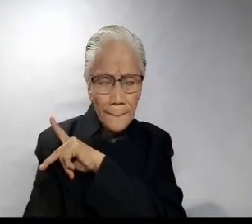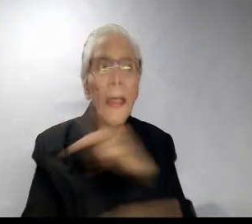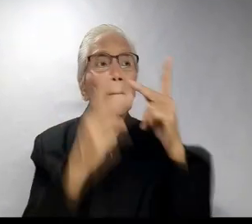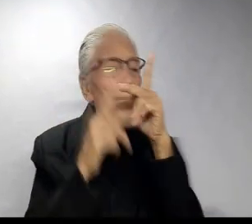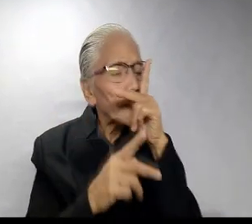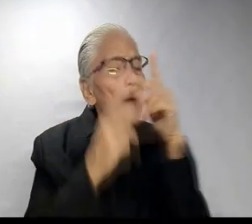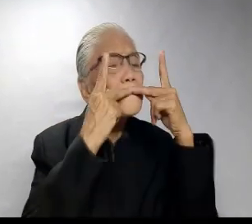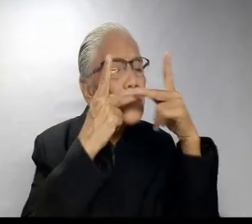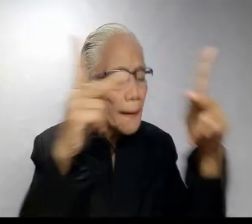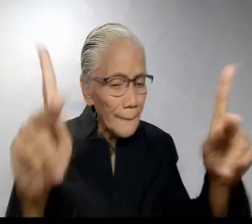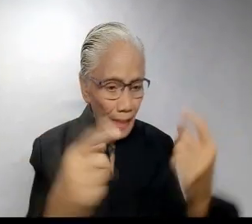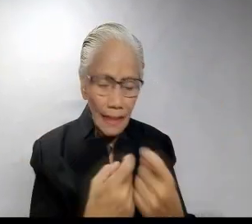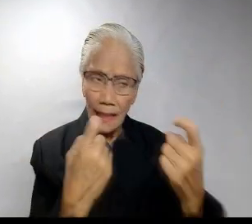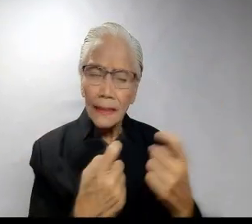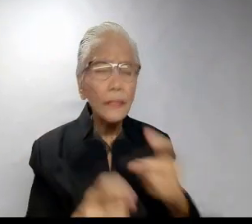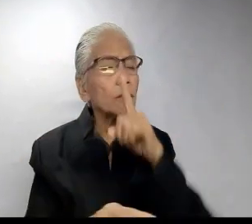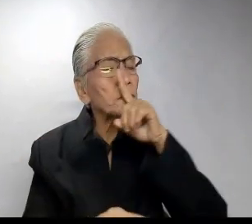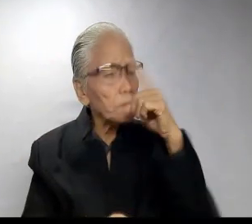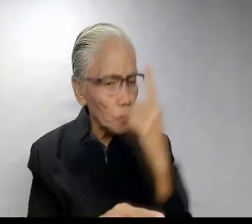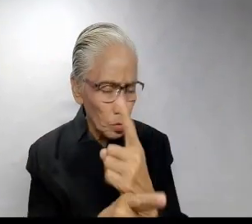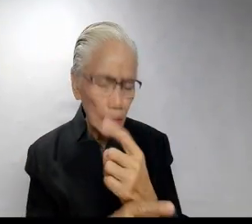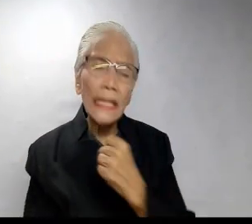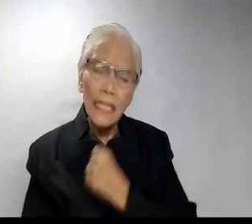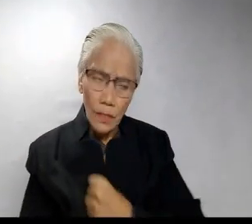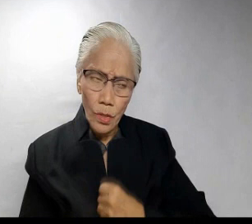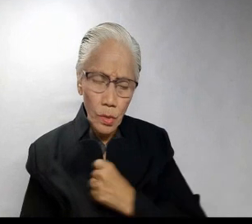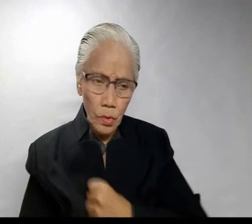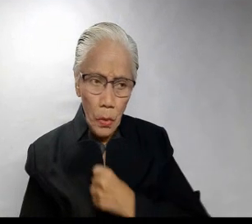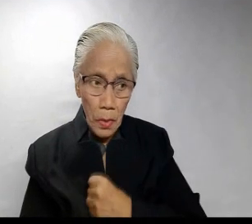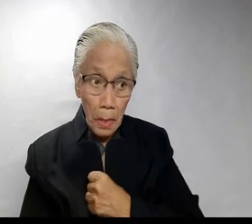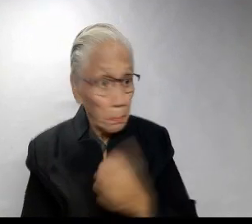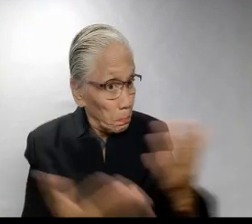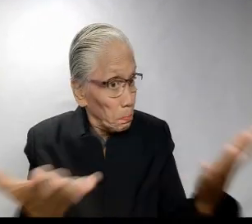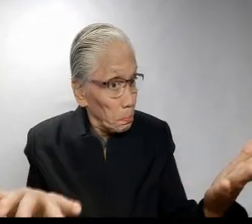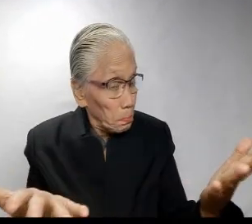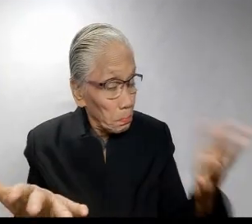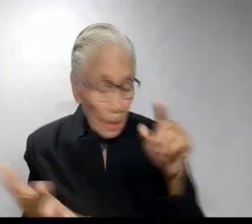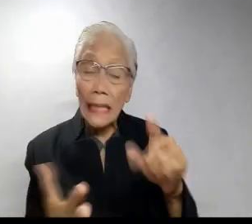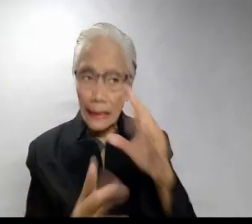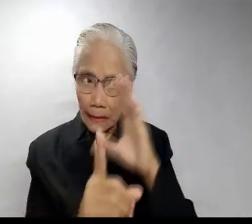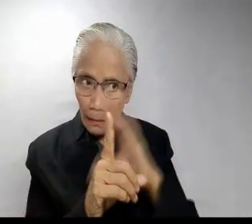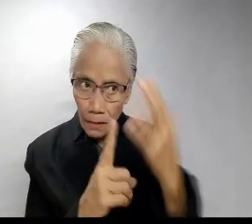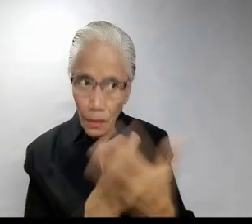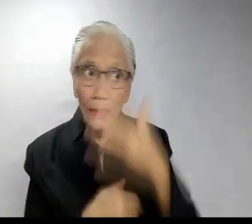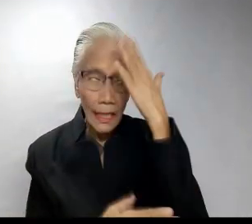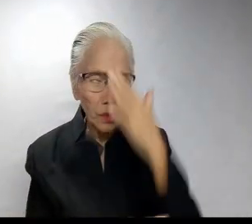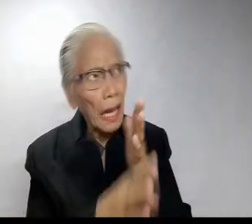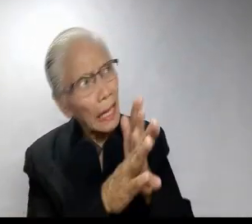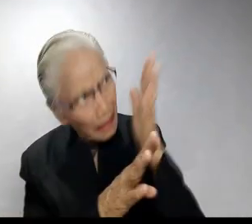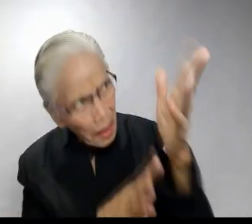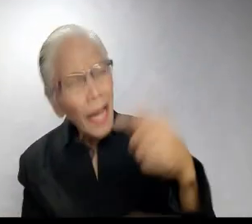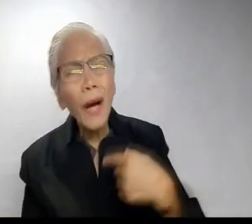of your personal, private, and public sins, and being truly sorry for them, that